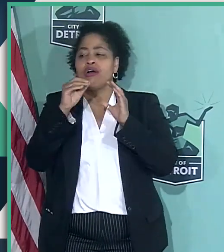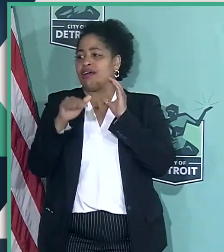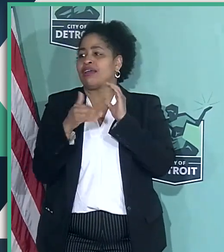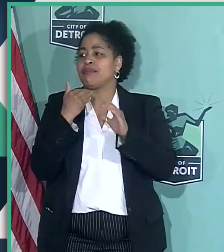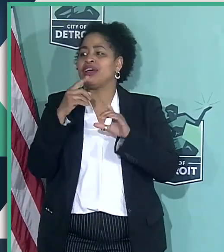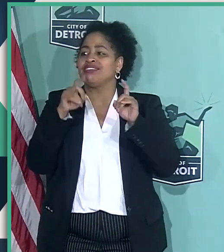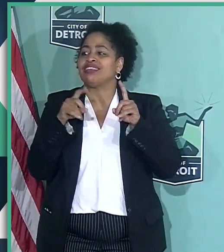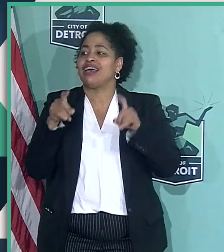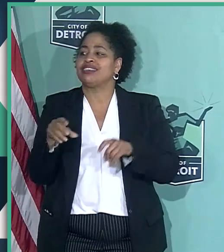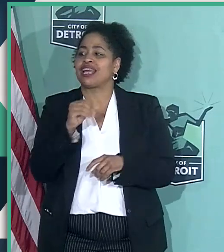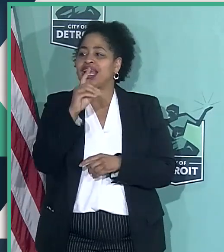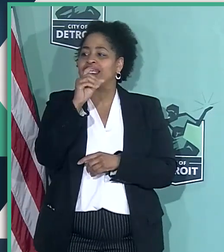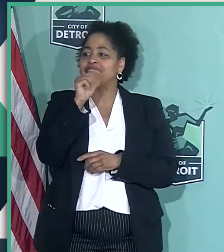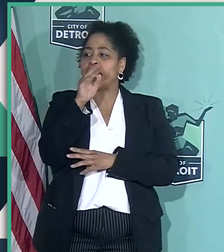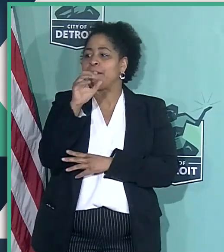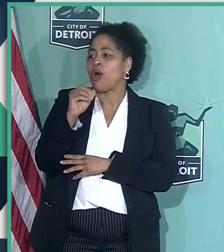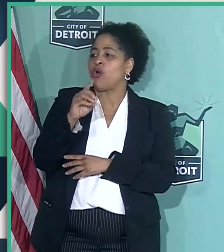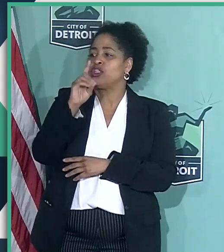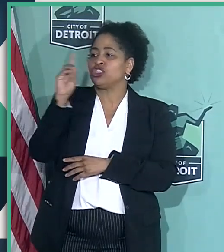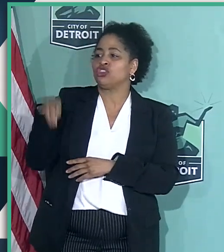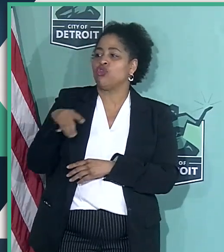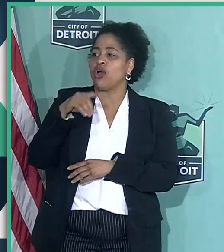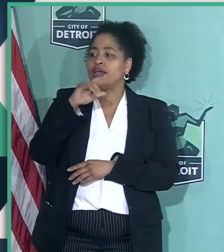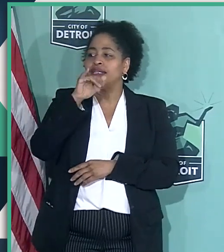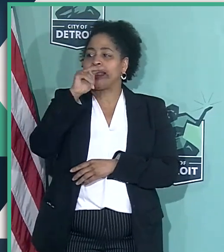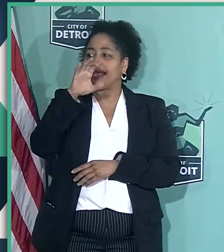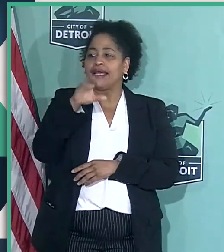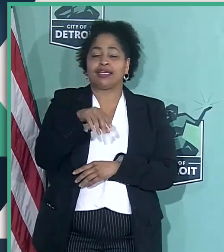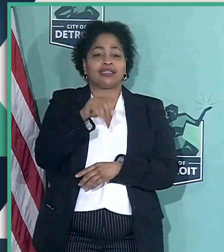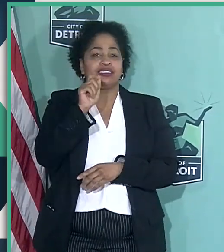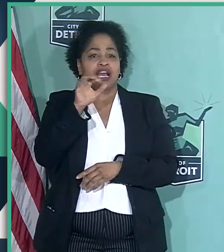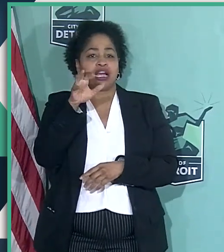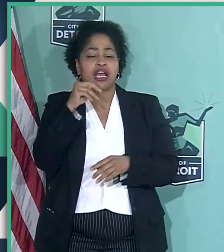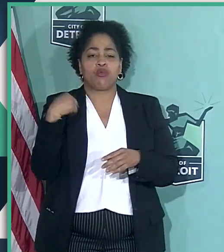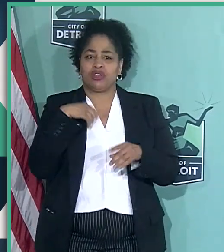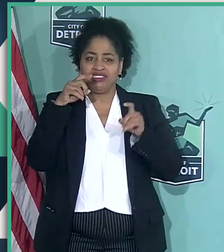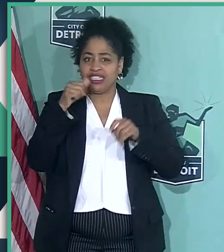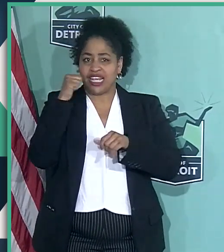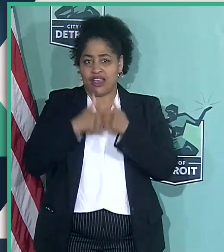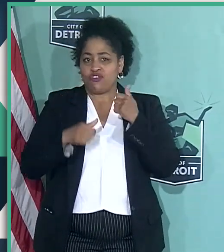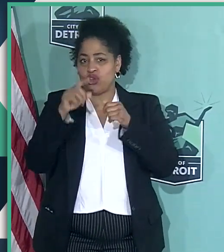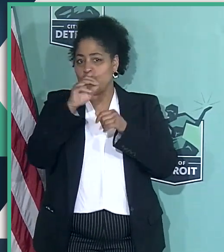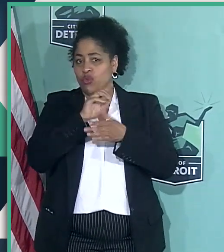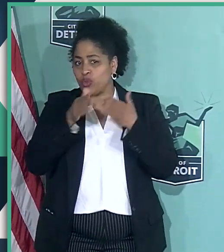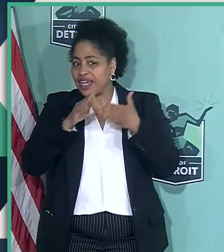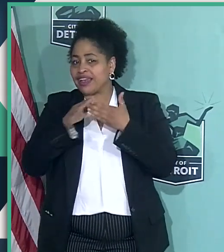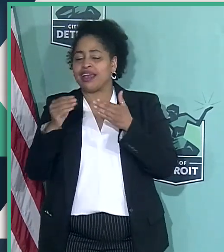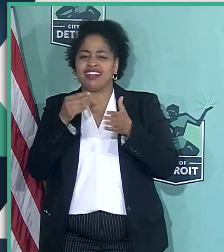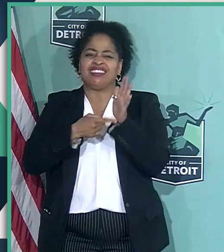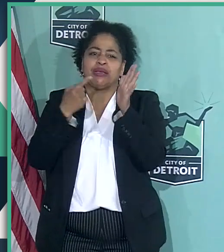dabledetroitinc. We're doing testing tomorrow and Sunday, every weekend, and then some days during the week.